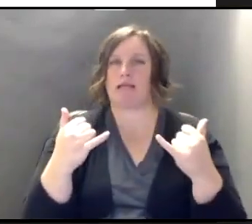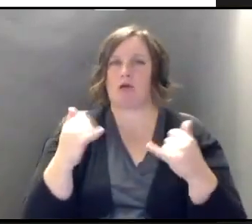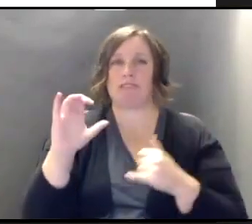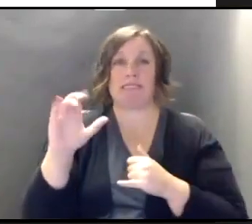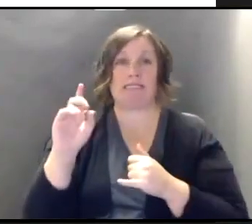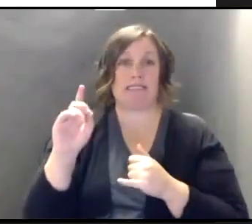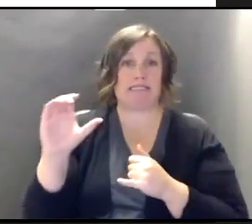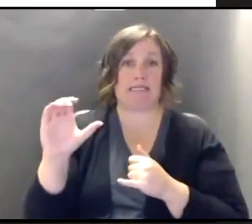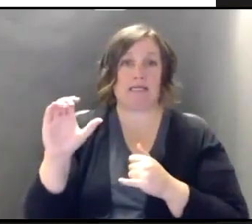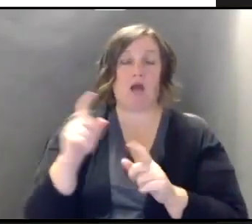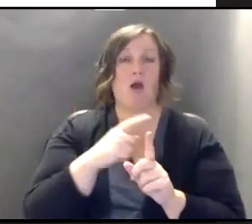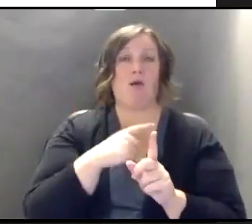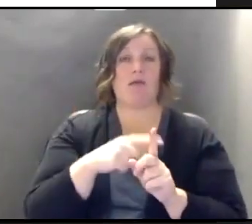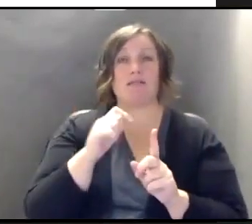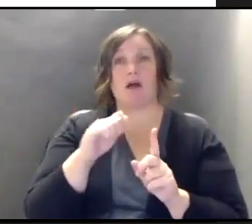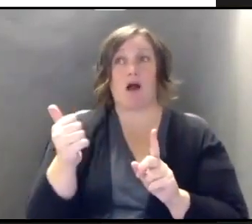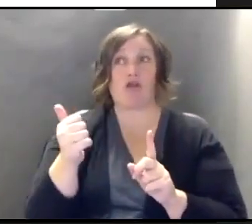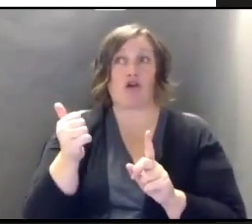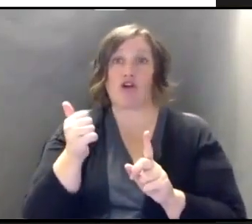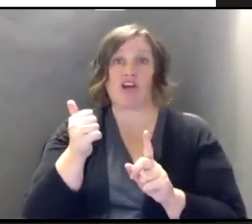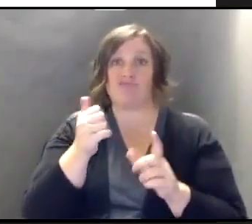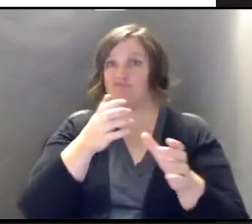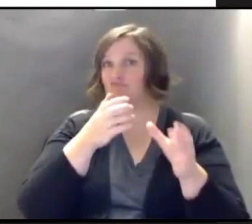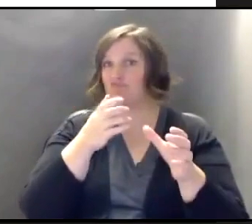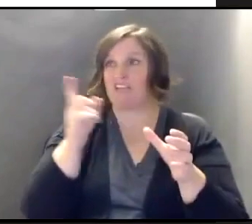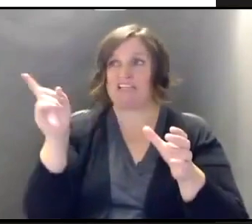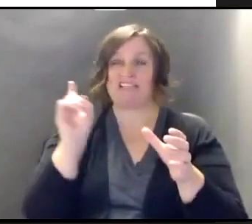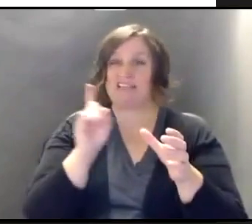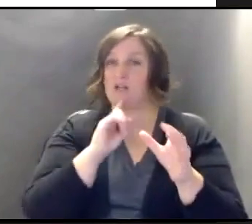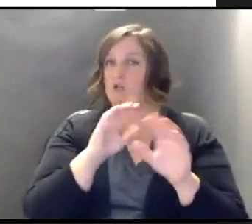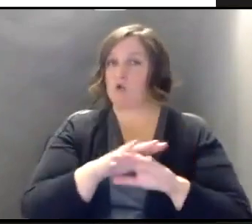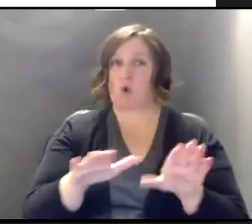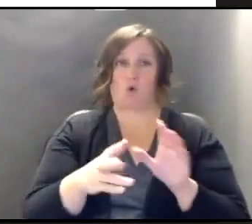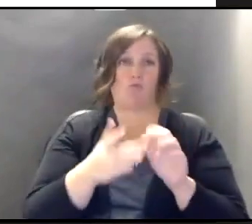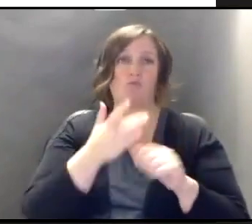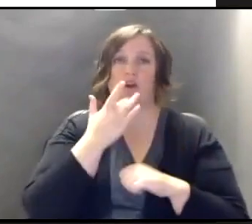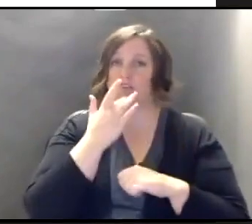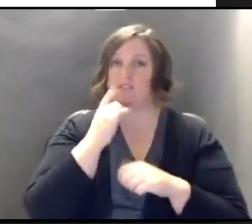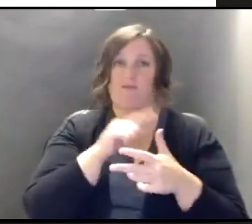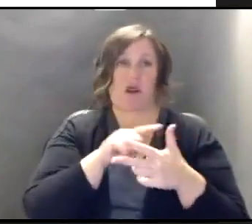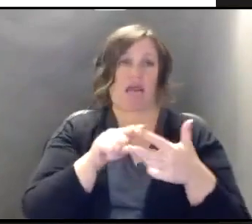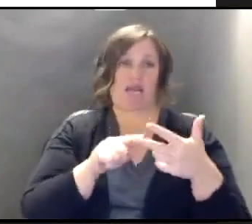as well as other experts, state that there is no preference for any of the three authorized vaccines.